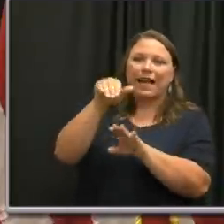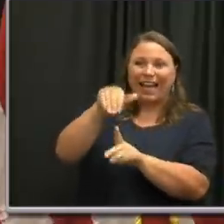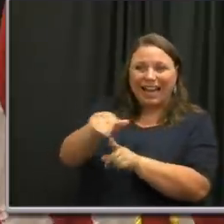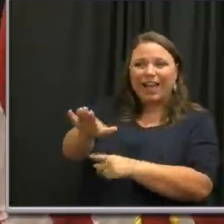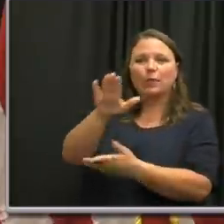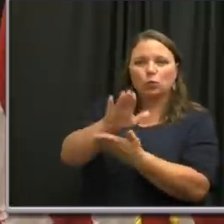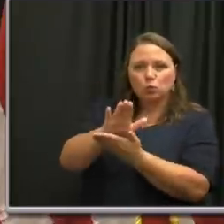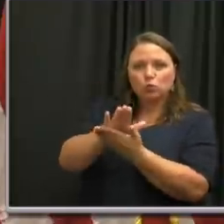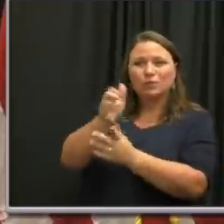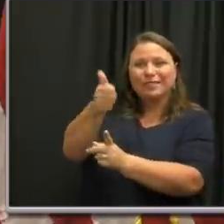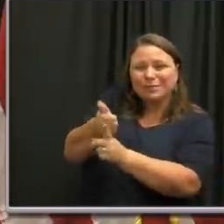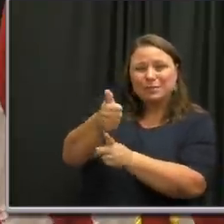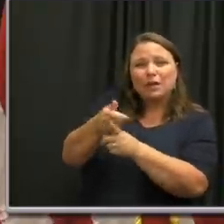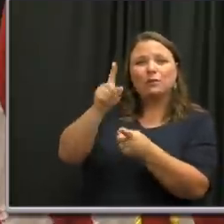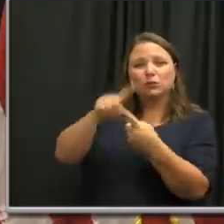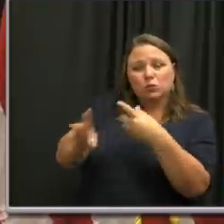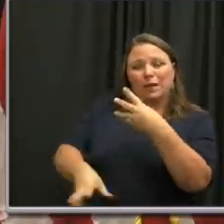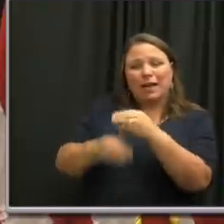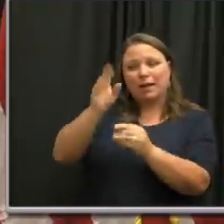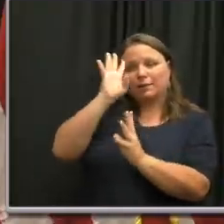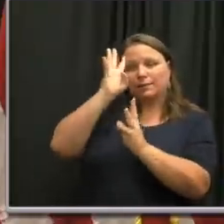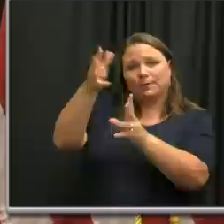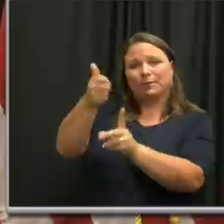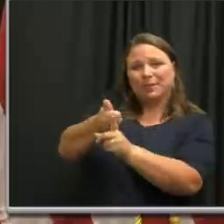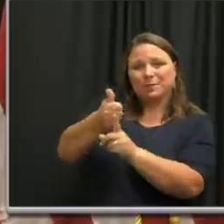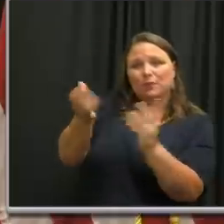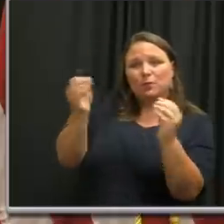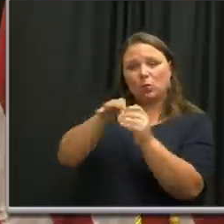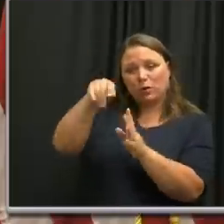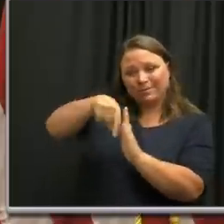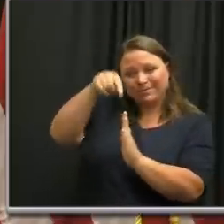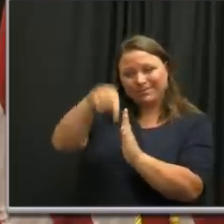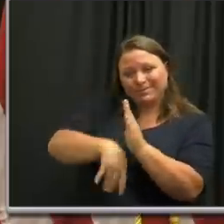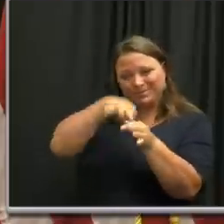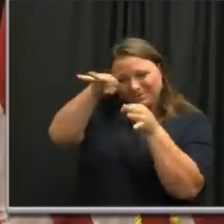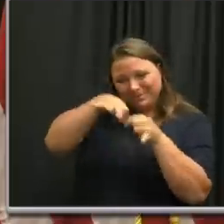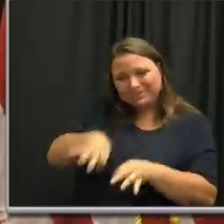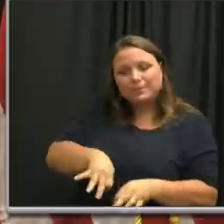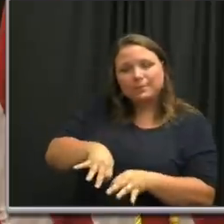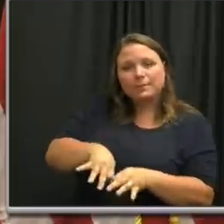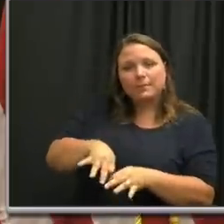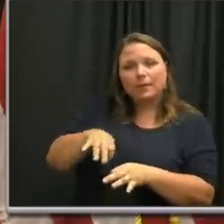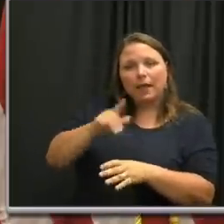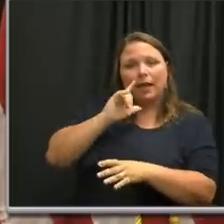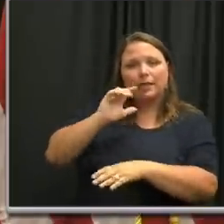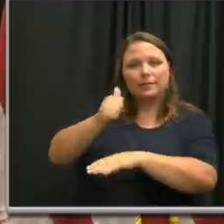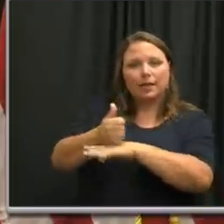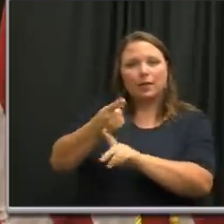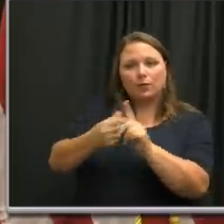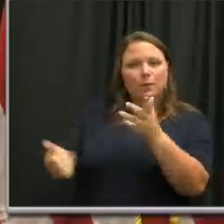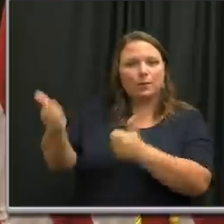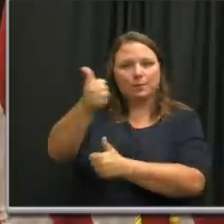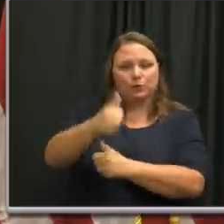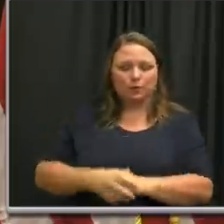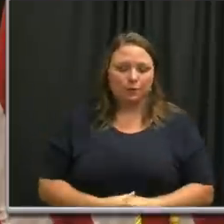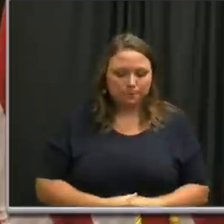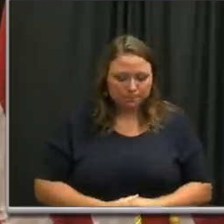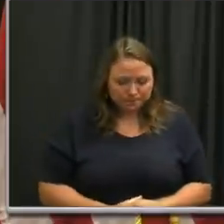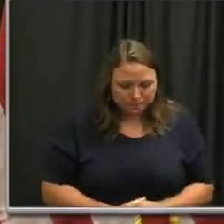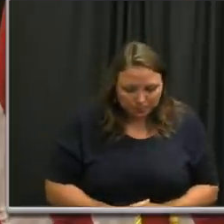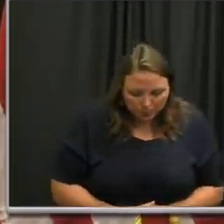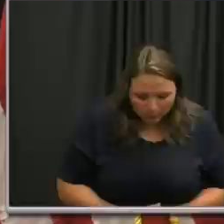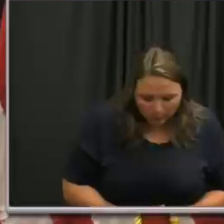those facilities in a healthy way. has to be more detailed and administered by the school administers. Now the